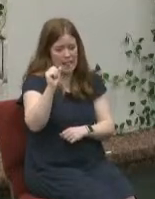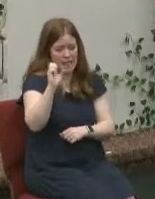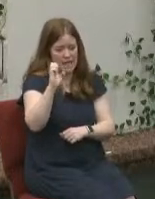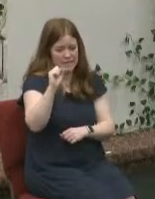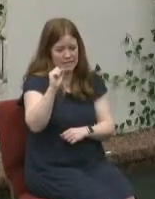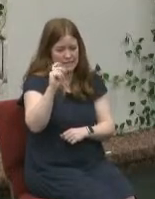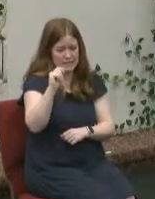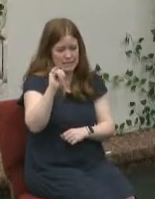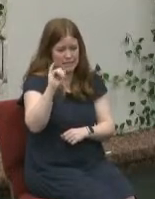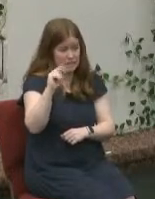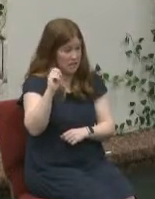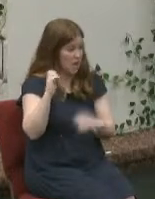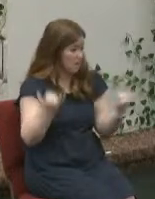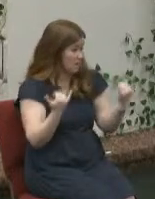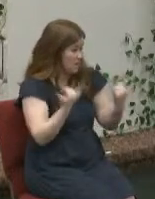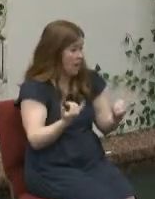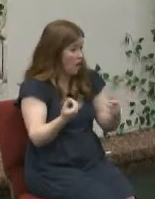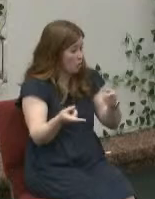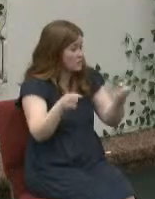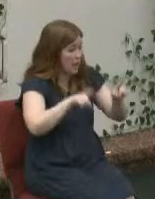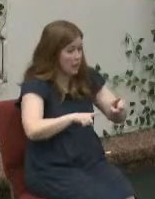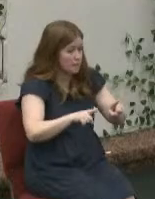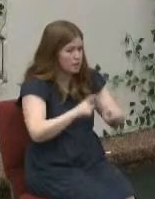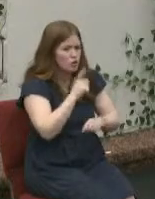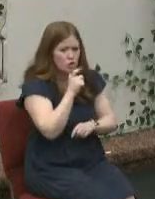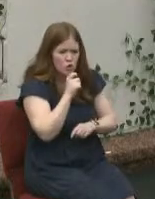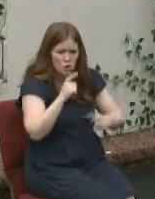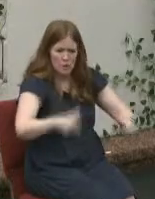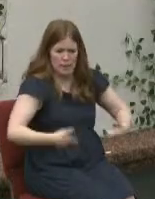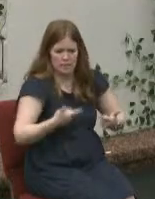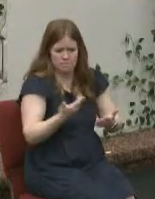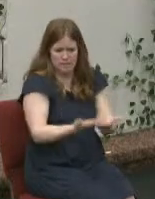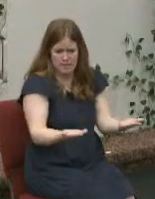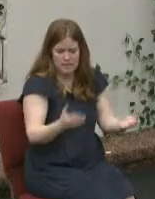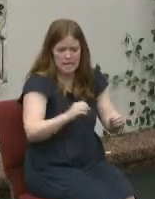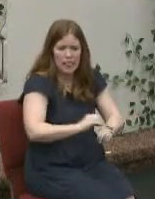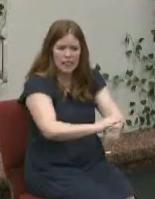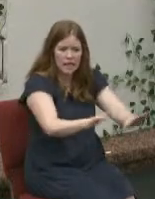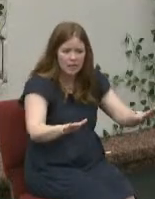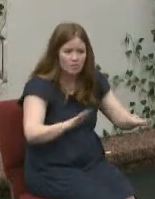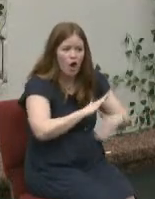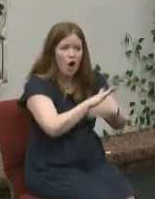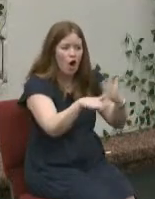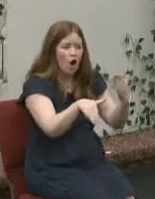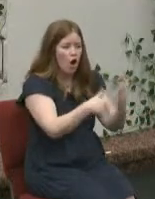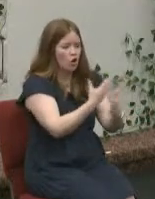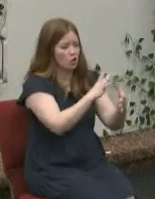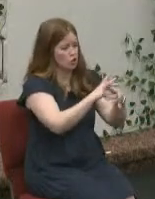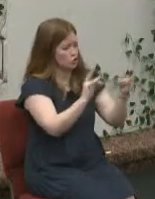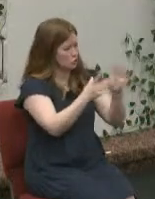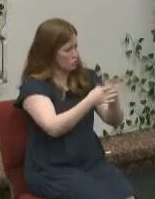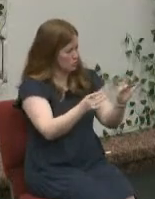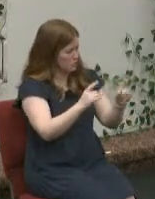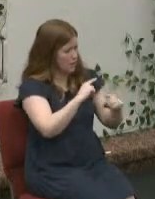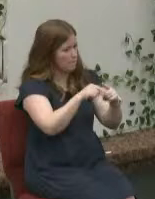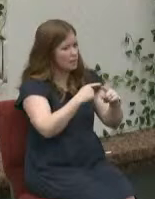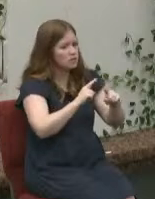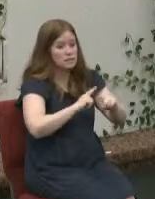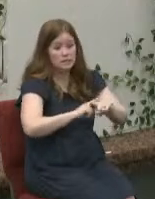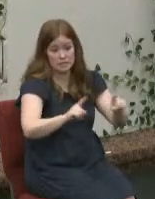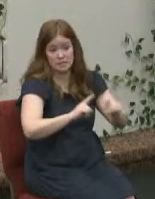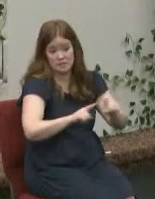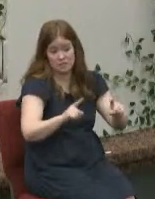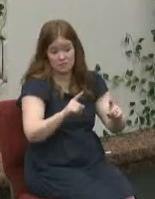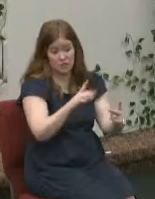the stories of the promised land and who should really own it and live in it see they're all stories they're all about different narratives